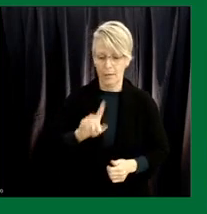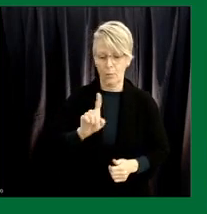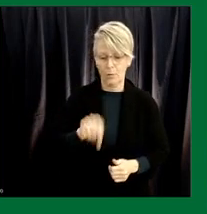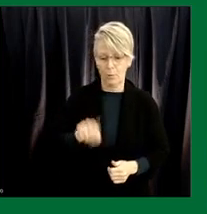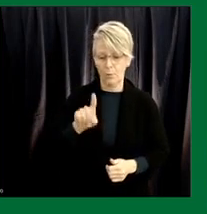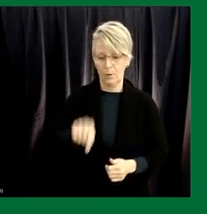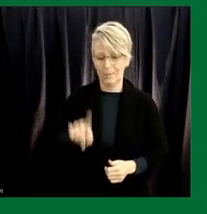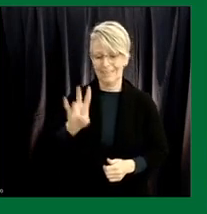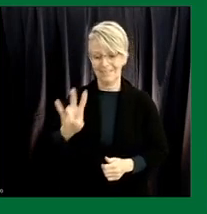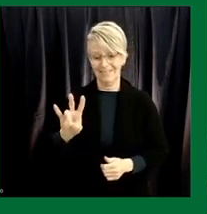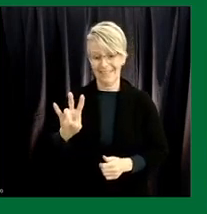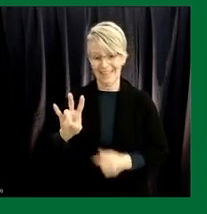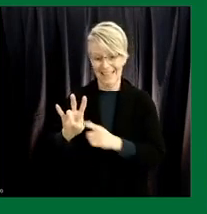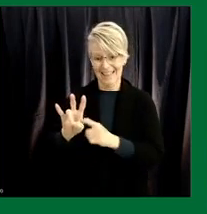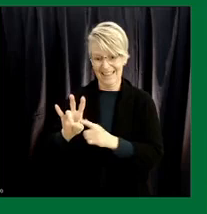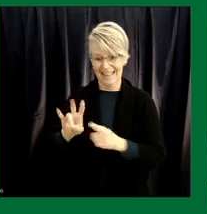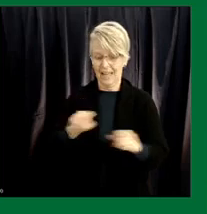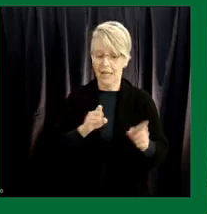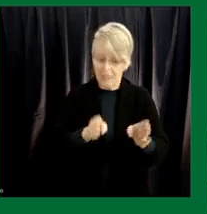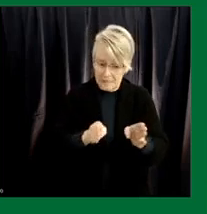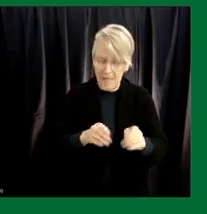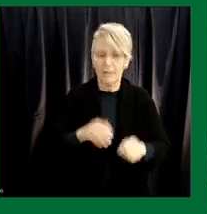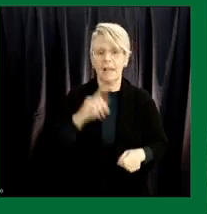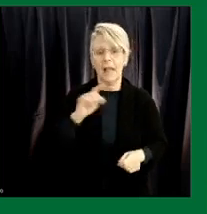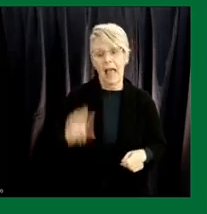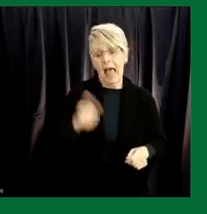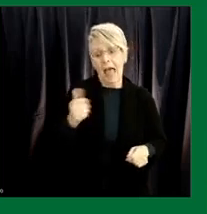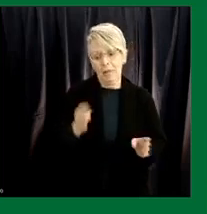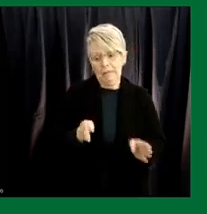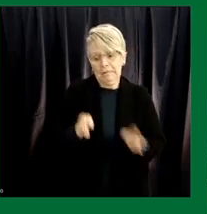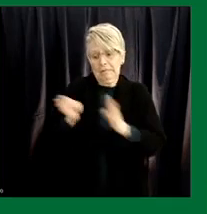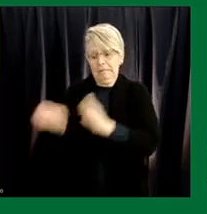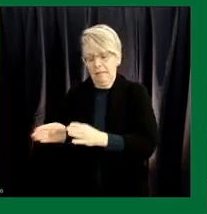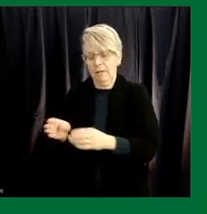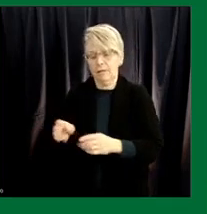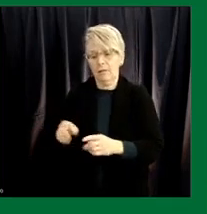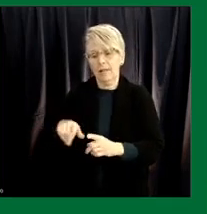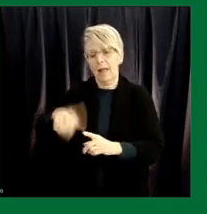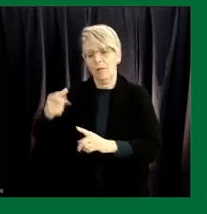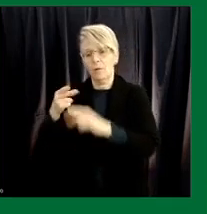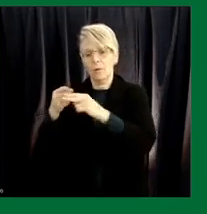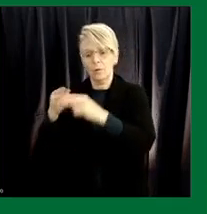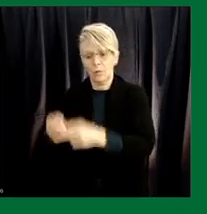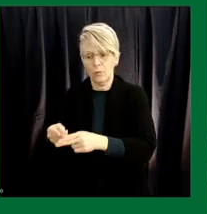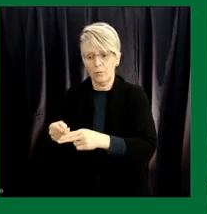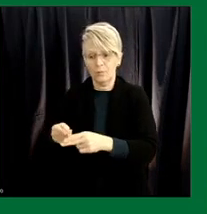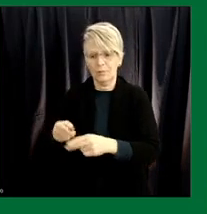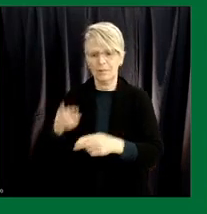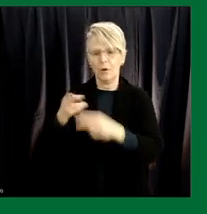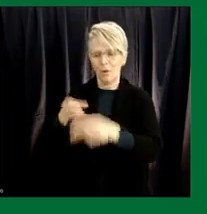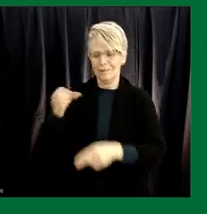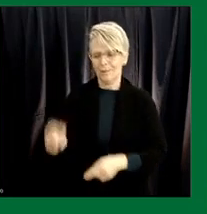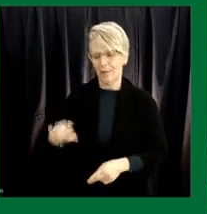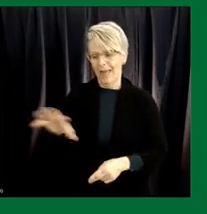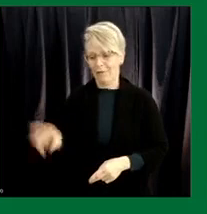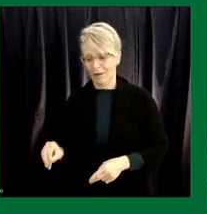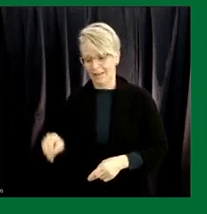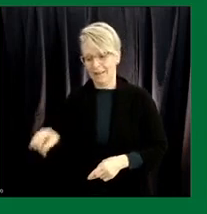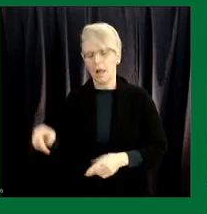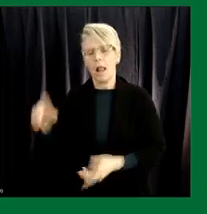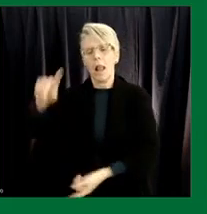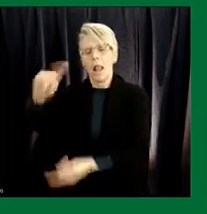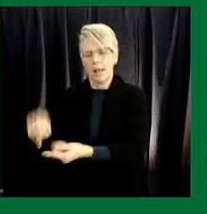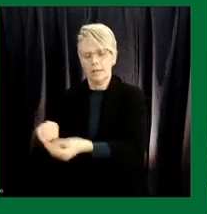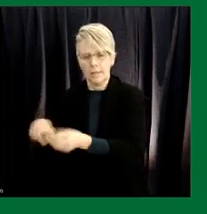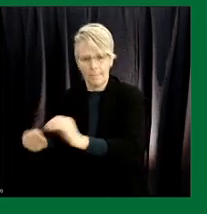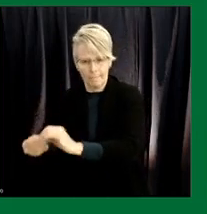and and a smaller proportion have been the um uh variant which is first identified in south africa thank you adam i